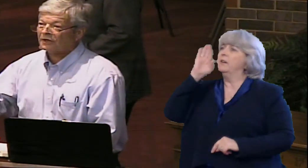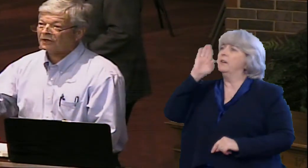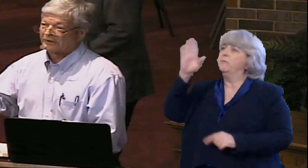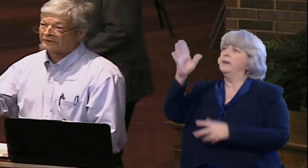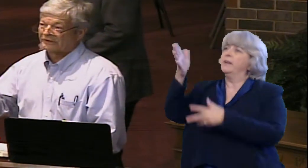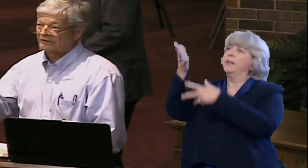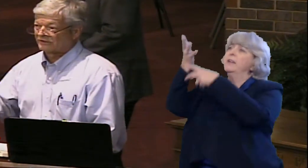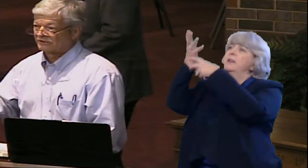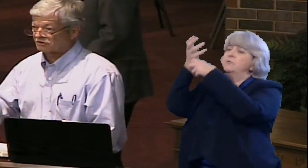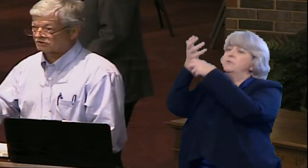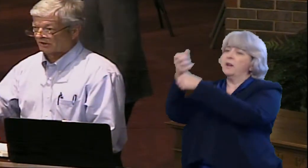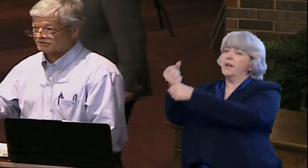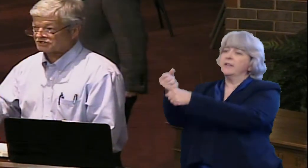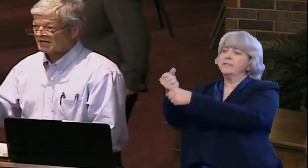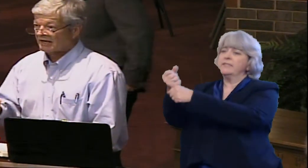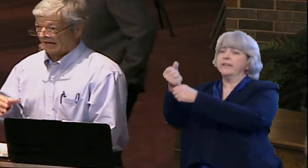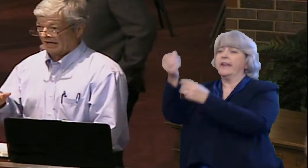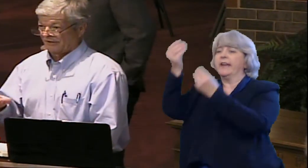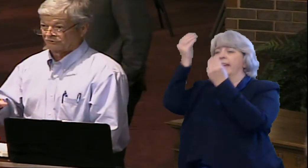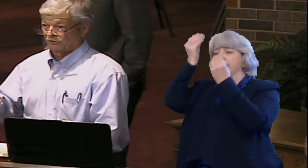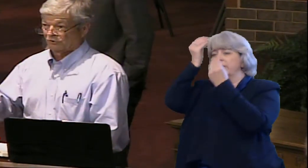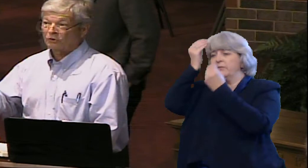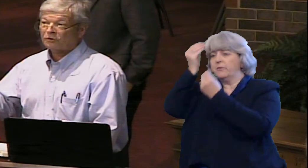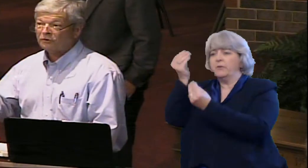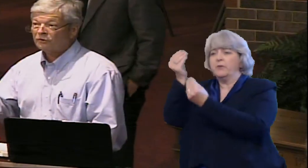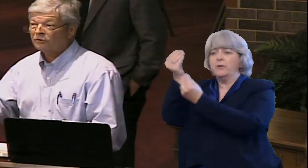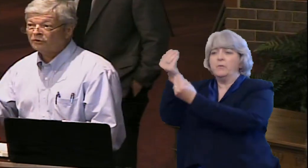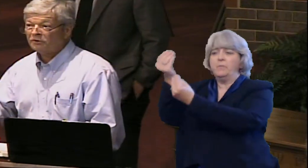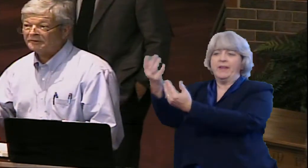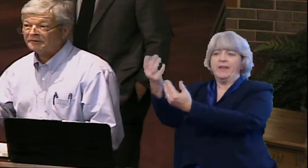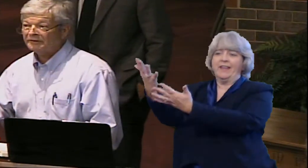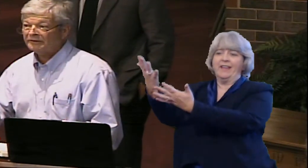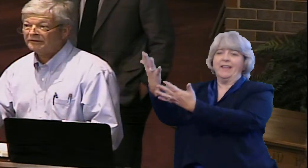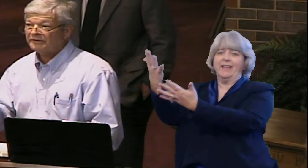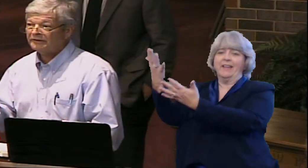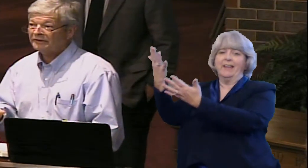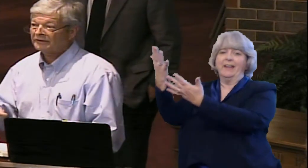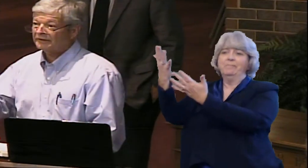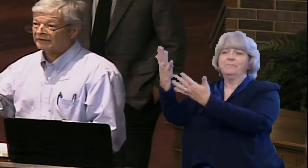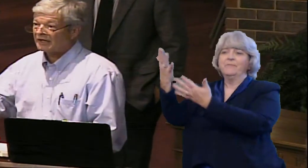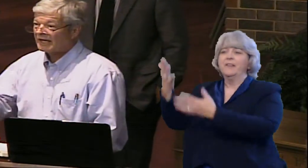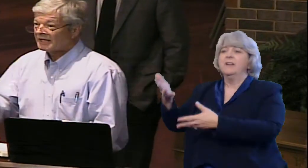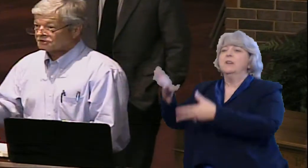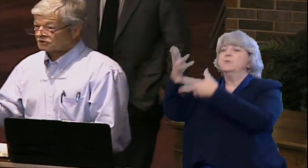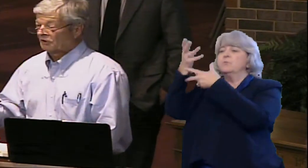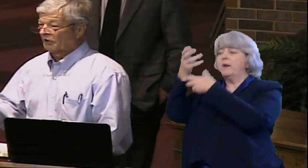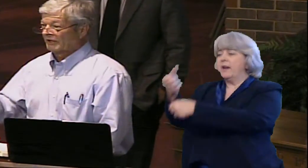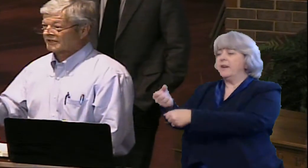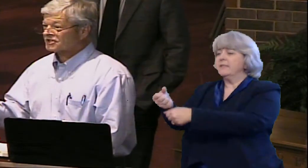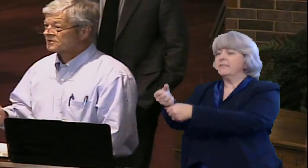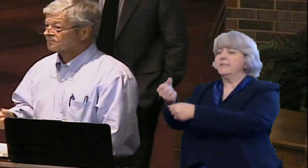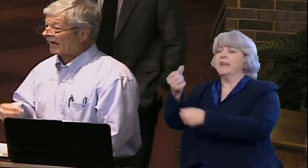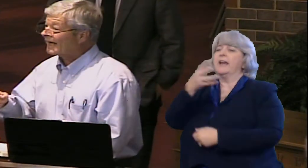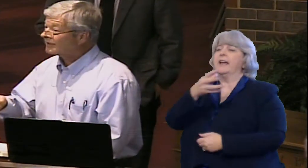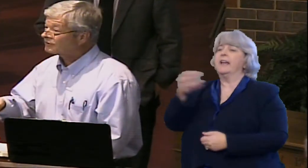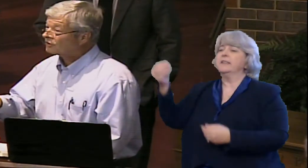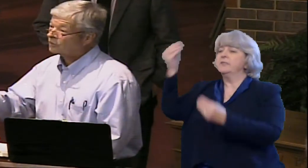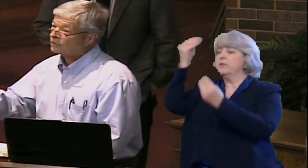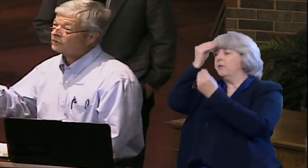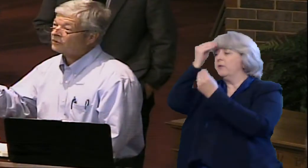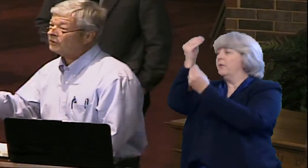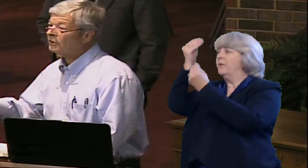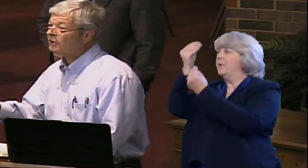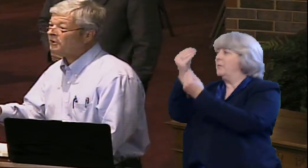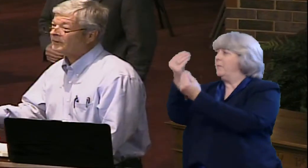will trust and obey Trust and